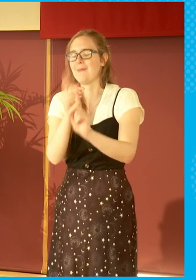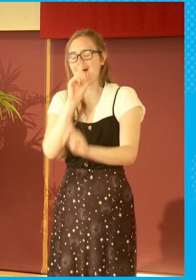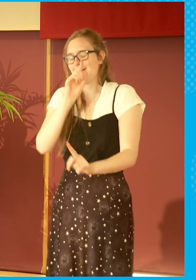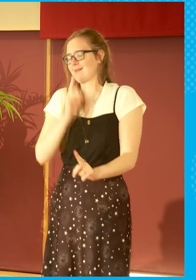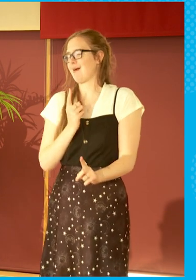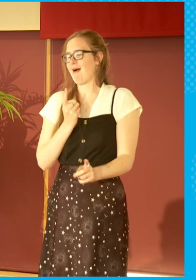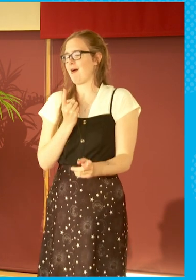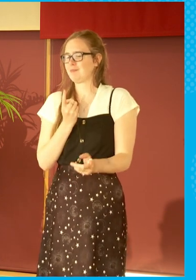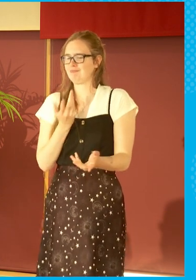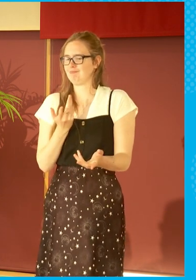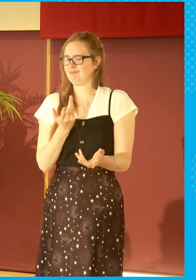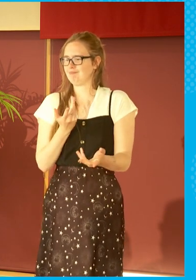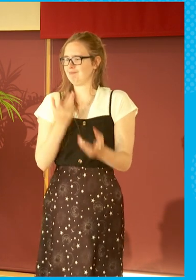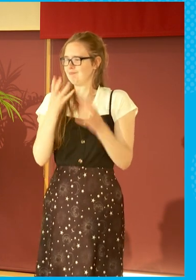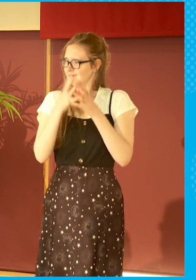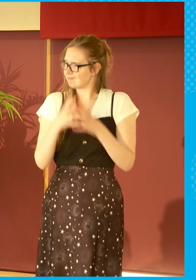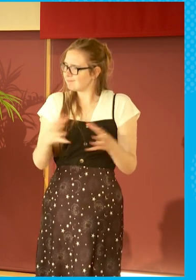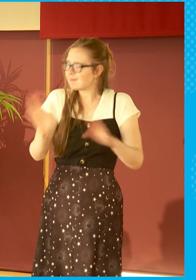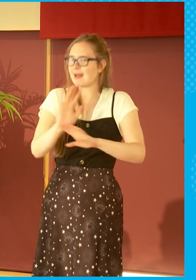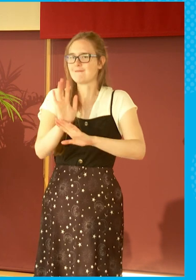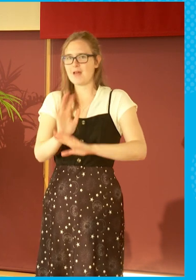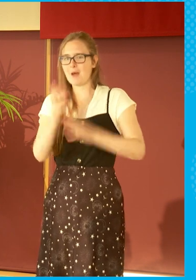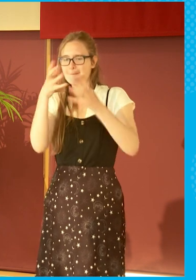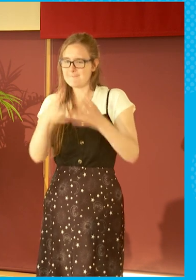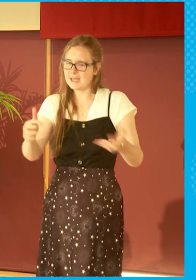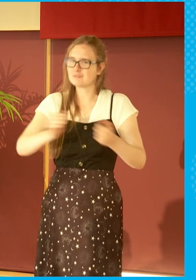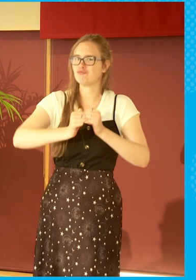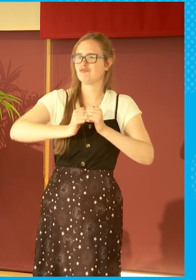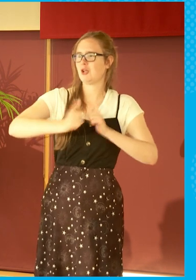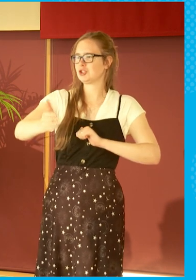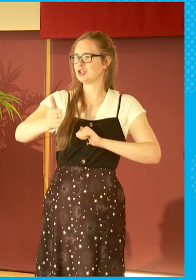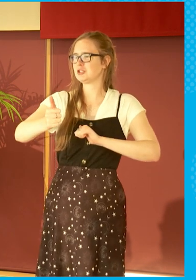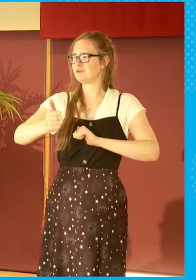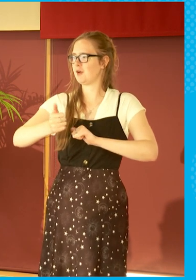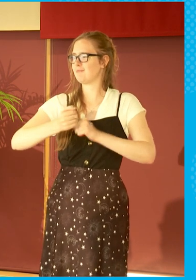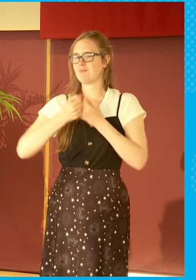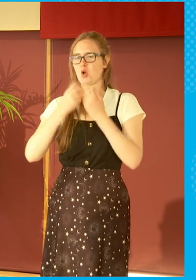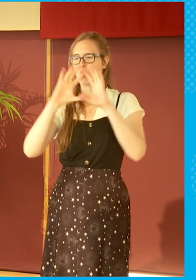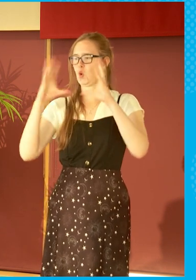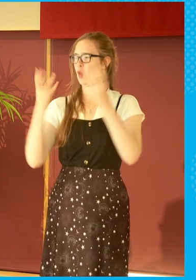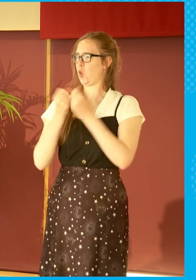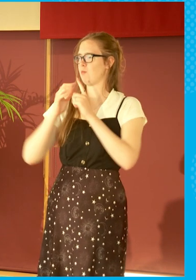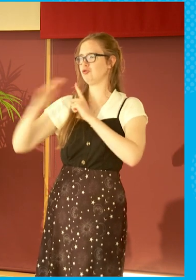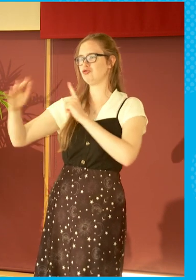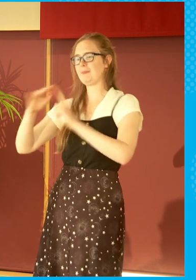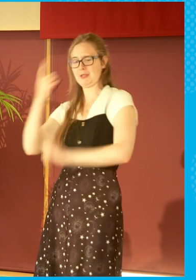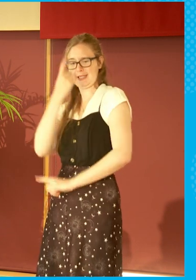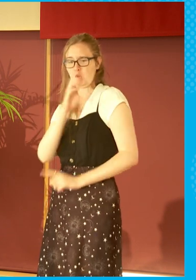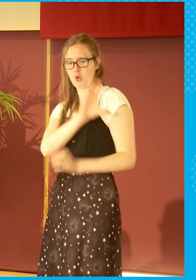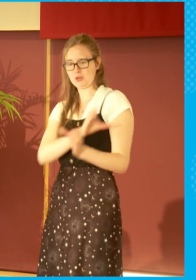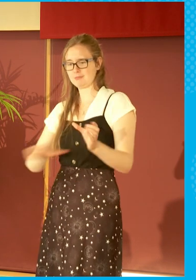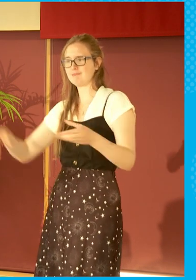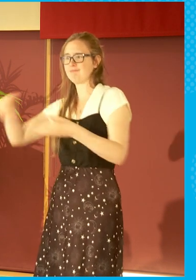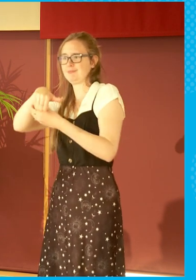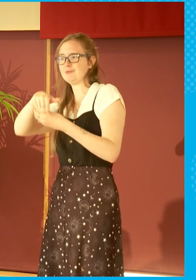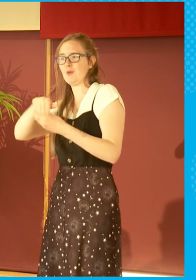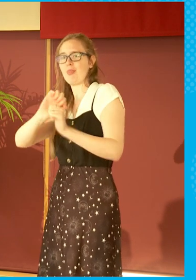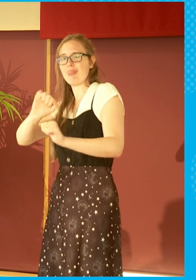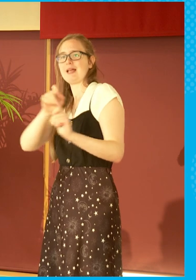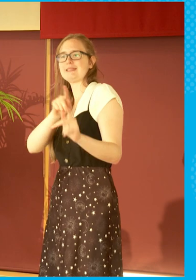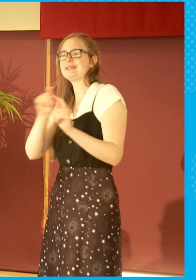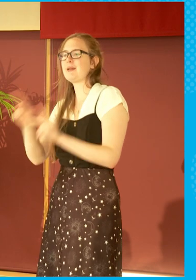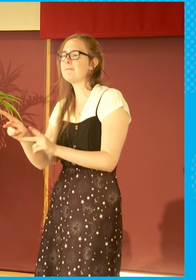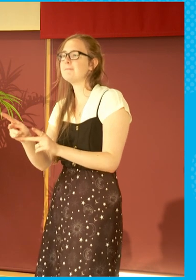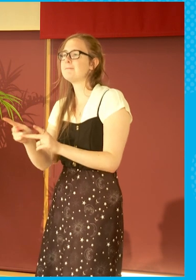big films and big productions for the global streamers. And they can be here in Scotland and they can be further